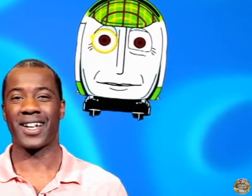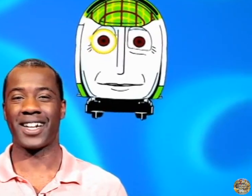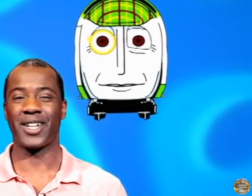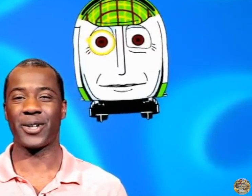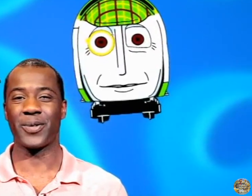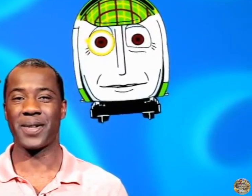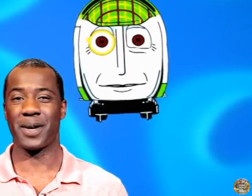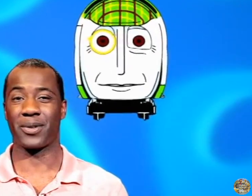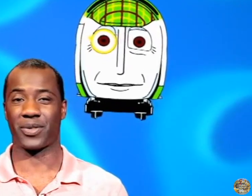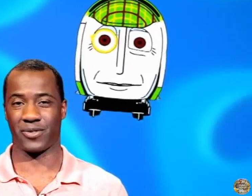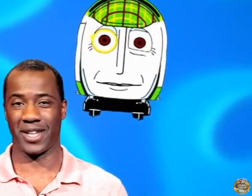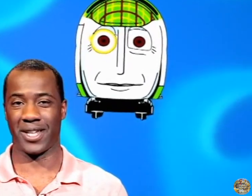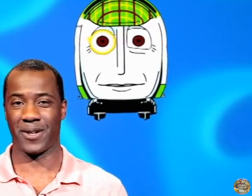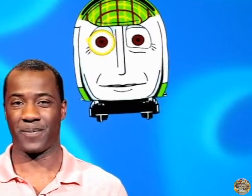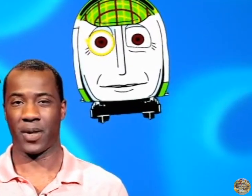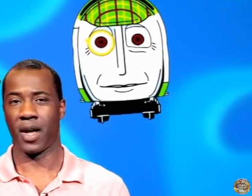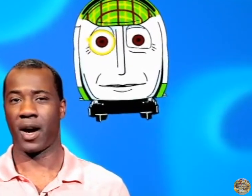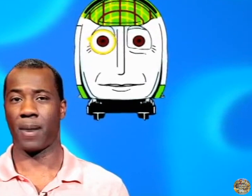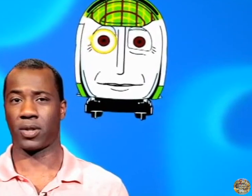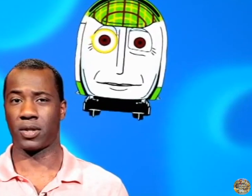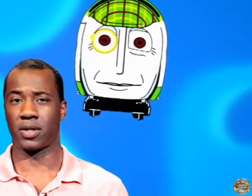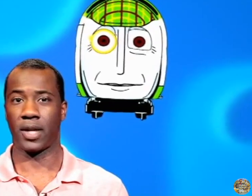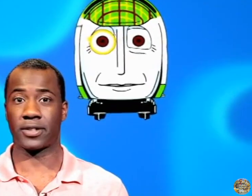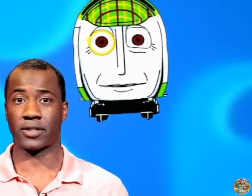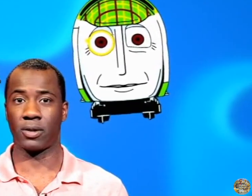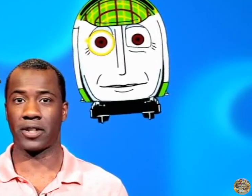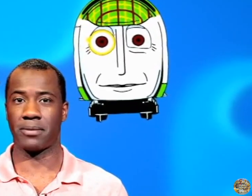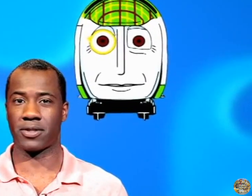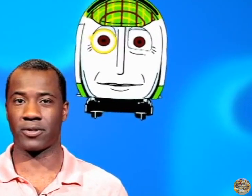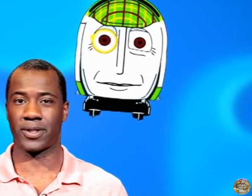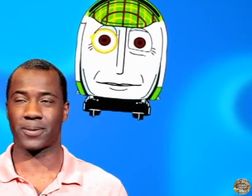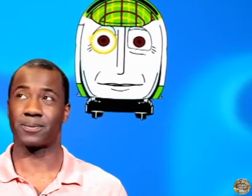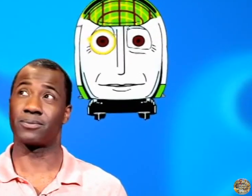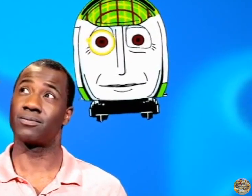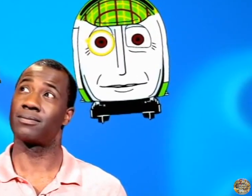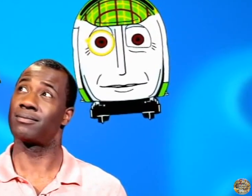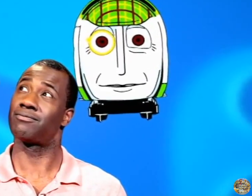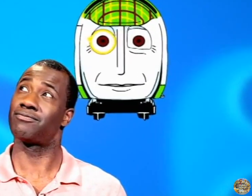Cunning clue number three, I'm good at solving mysteries.